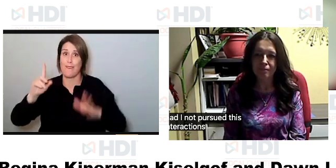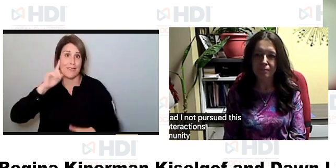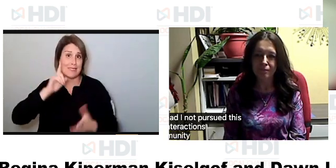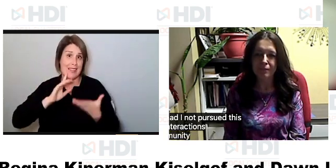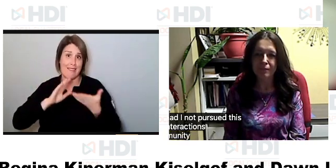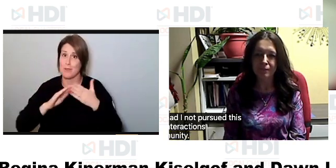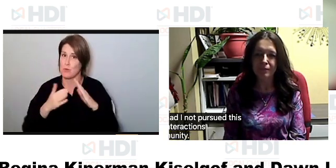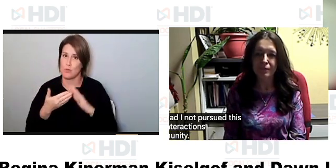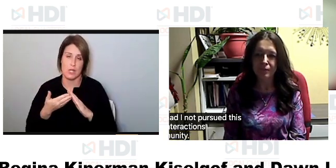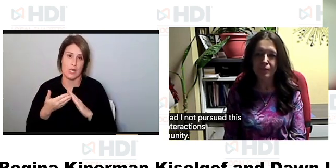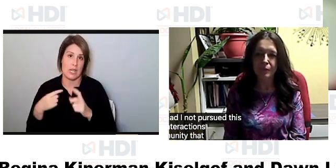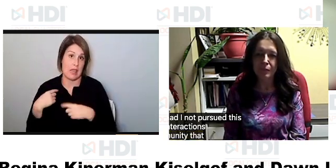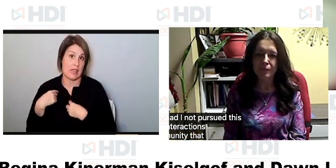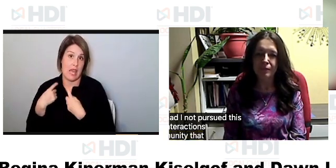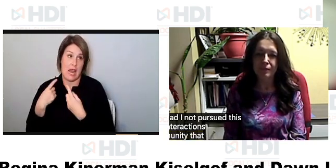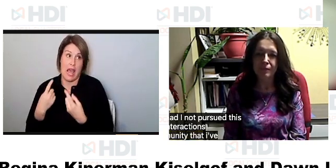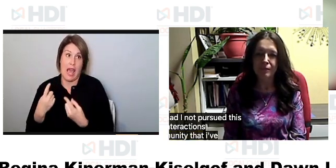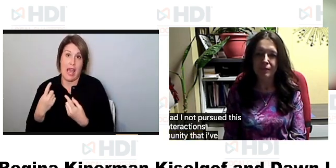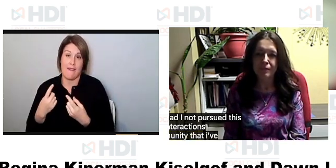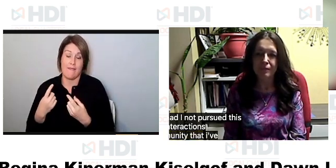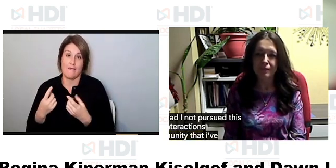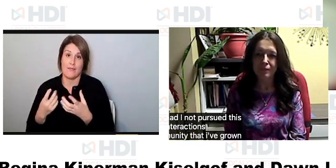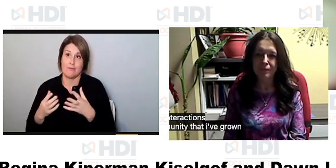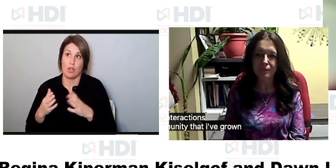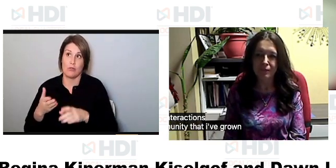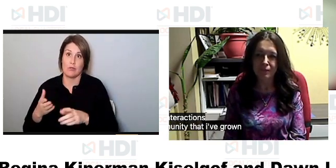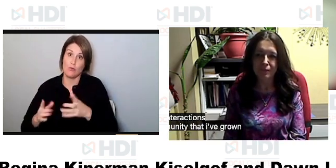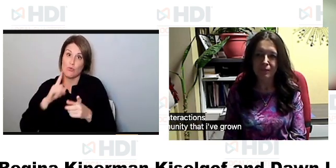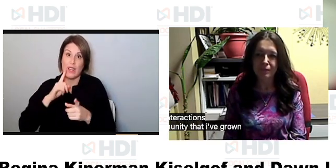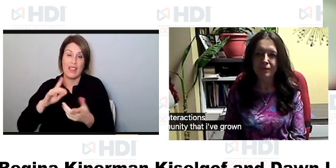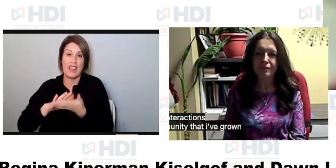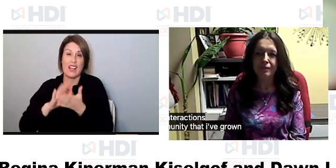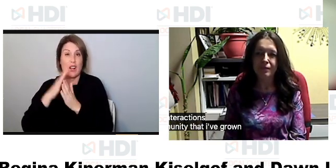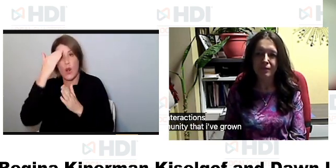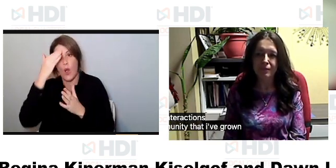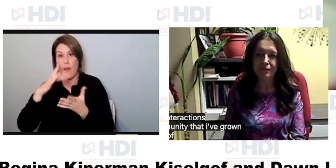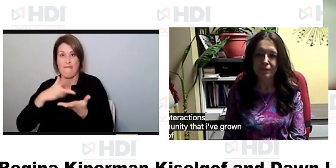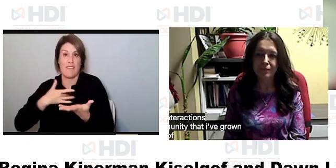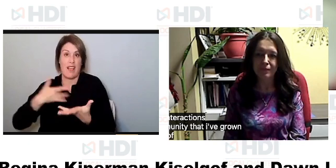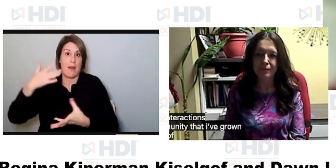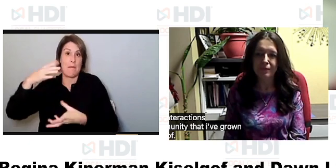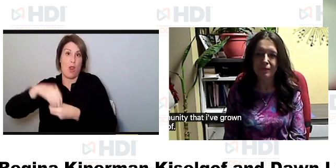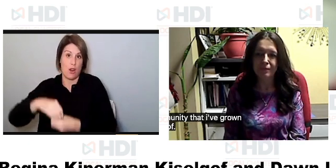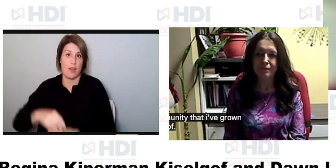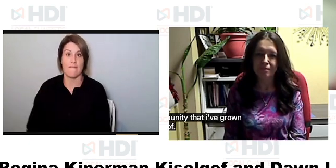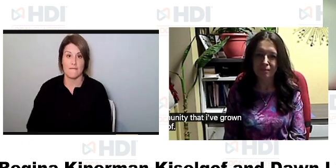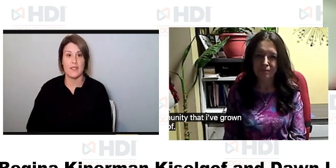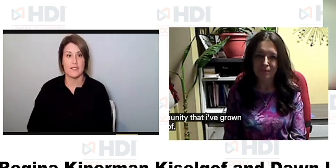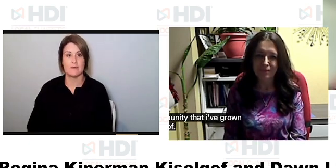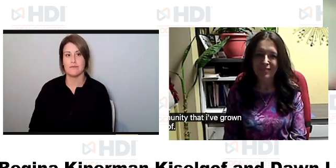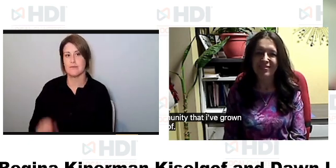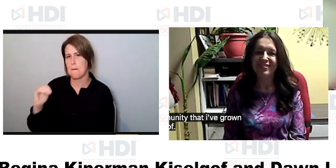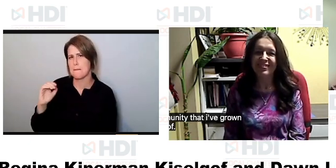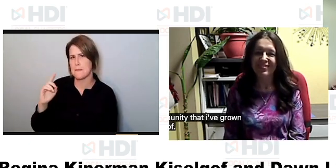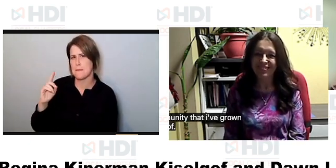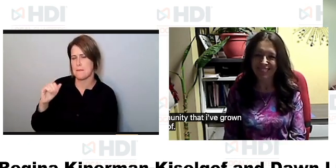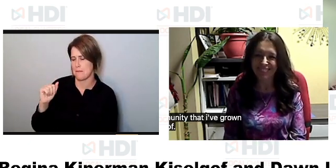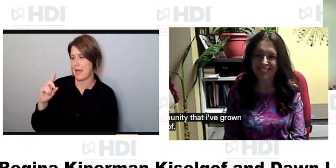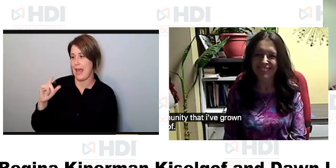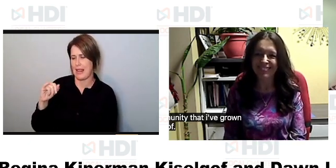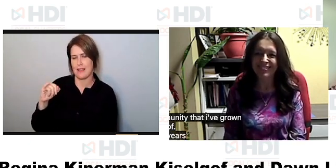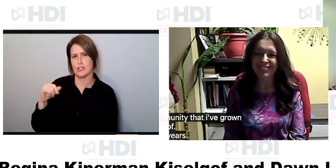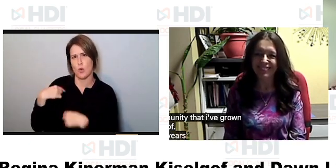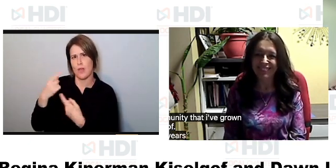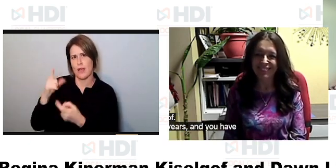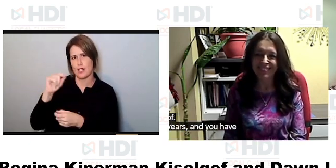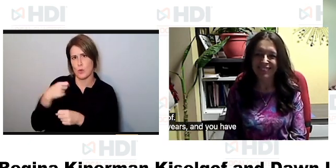uh that i've grown to know and really feel a part of yeah i mean over the last 20 years and you have